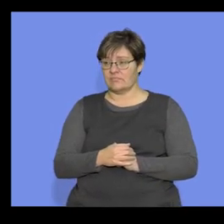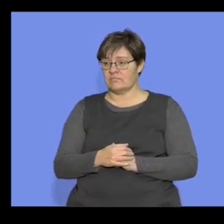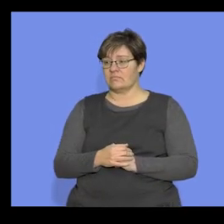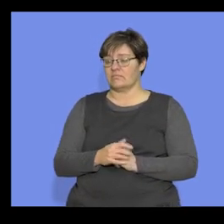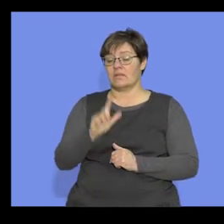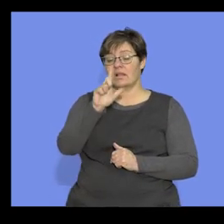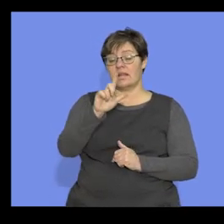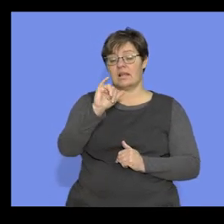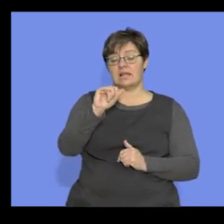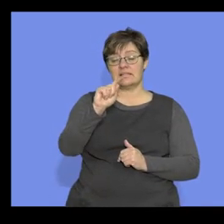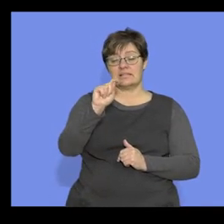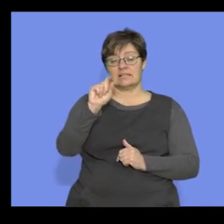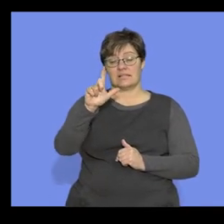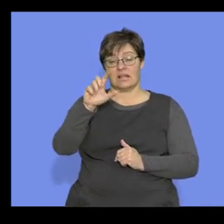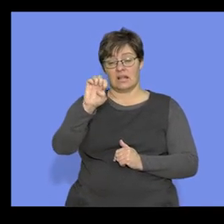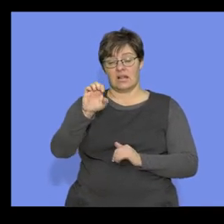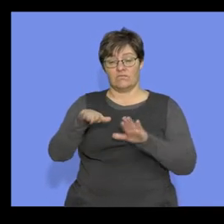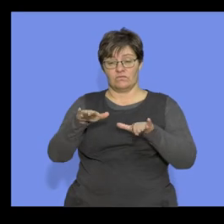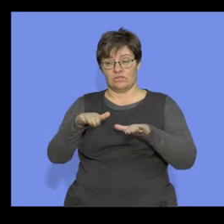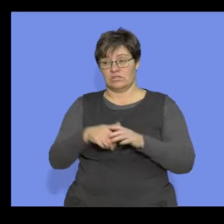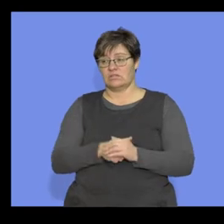Okay, they are little foot.